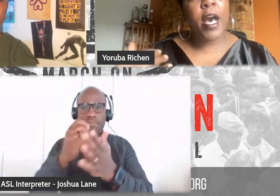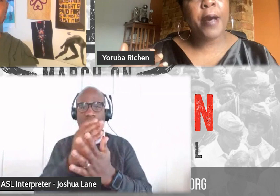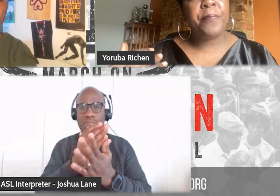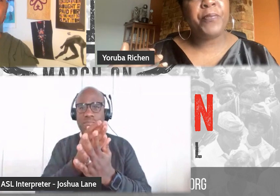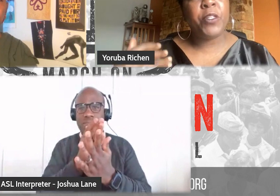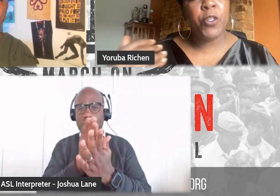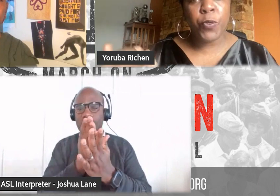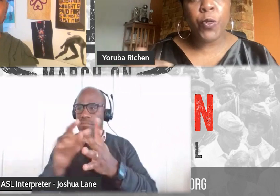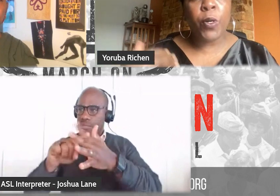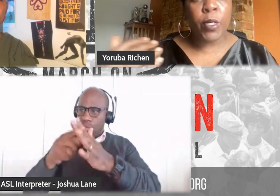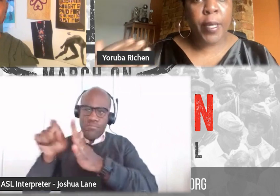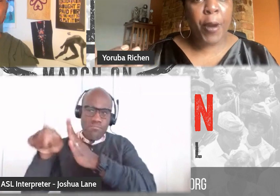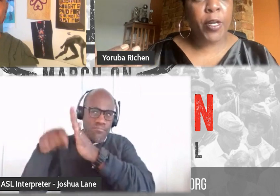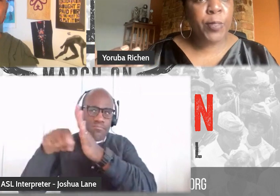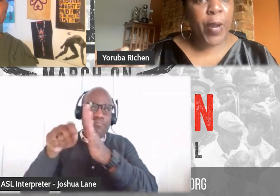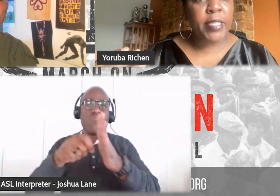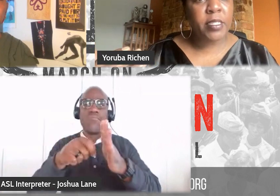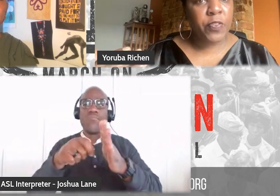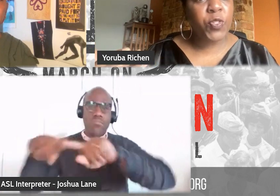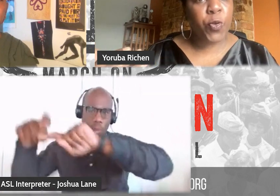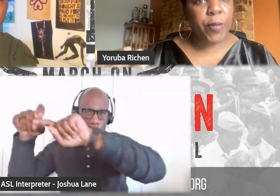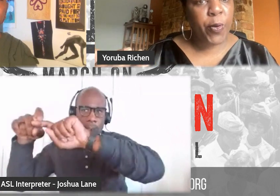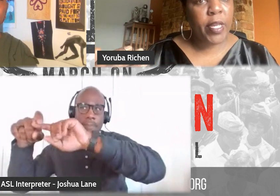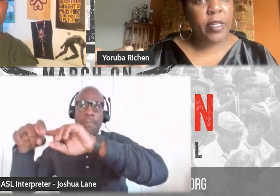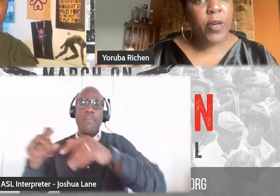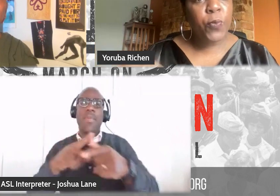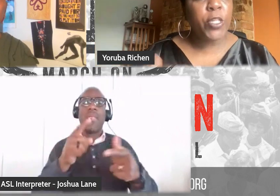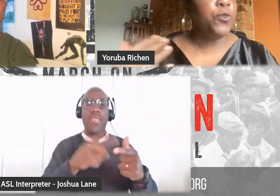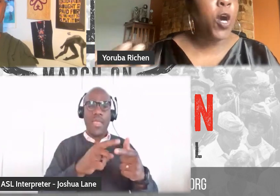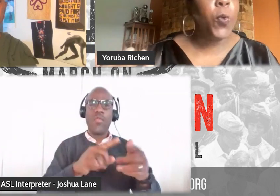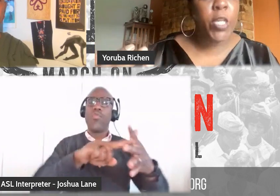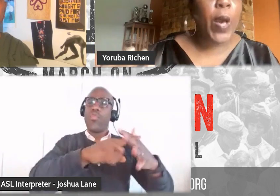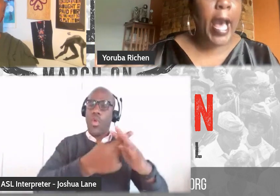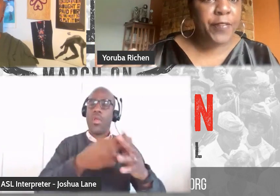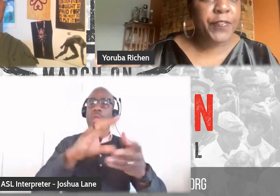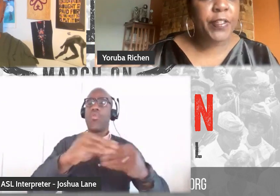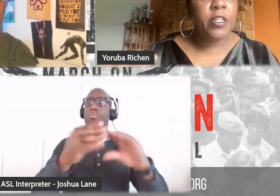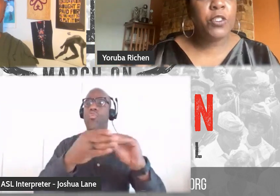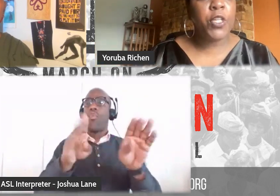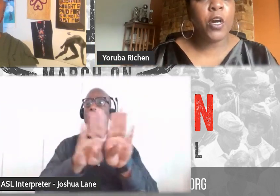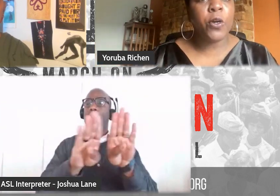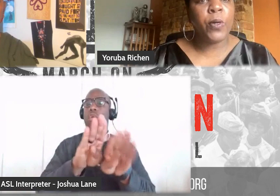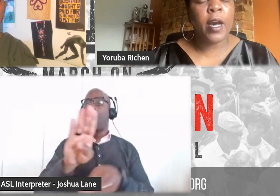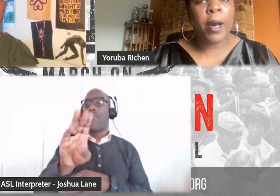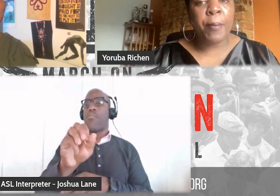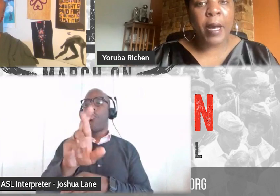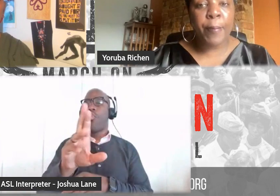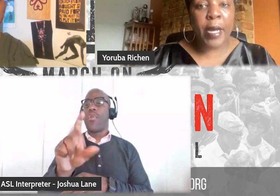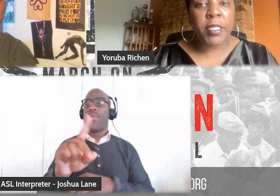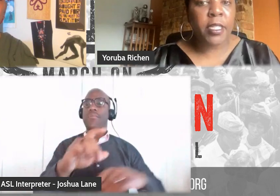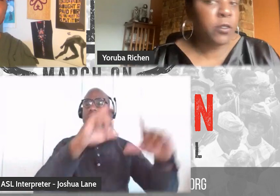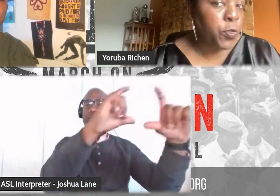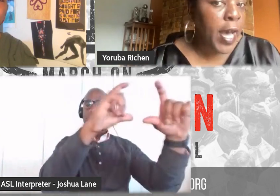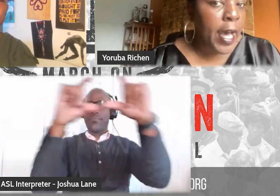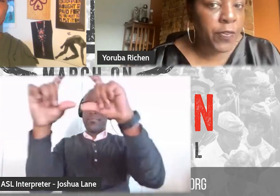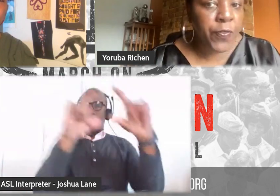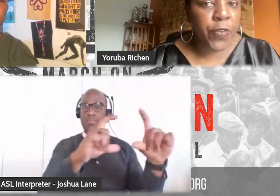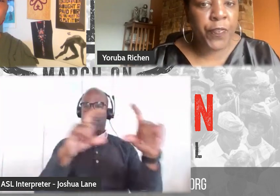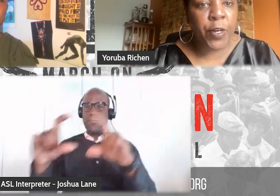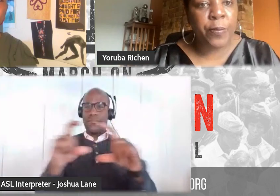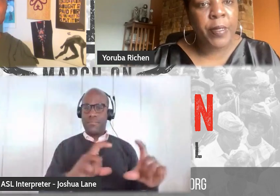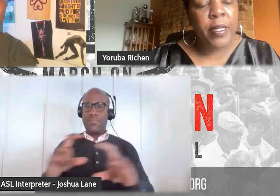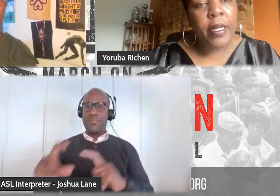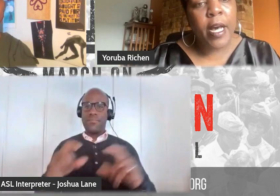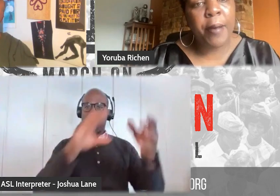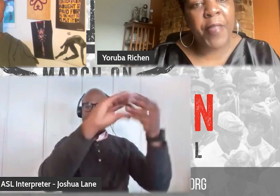um, you embark on the process of storyboarding when you know what you have. So, um, I'm about to do that